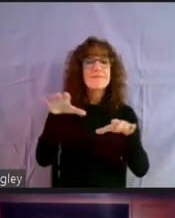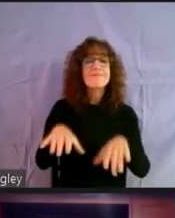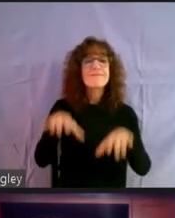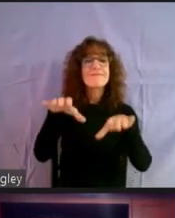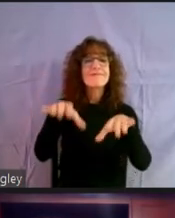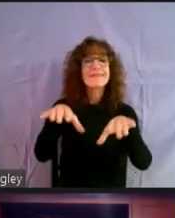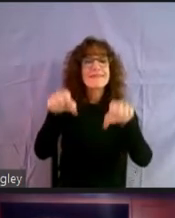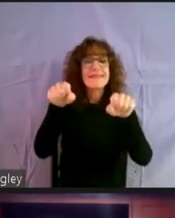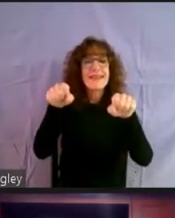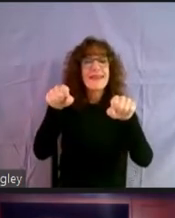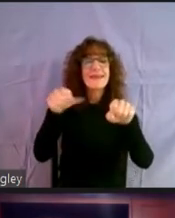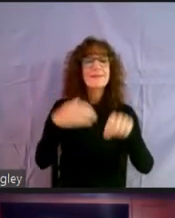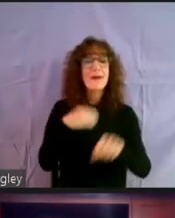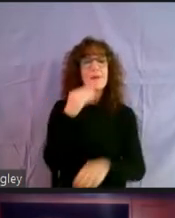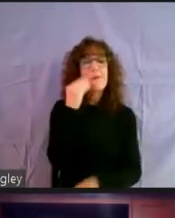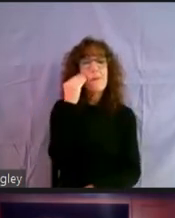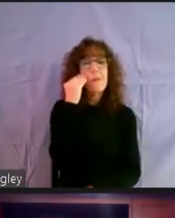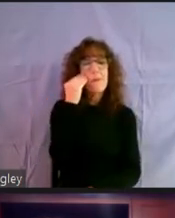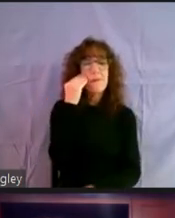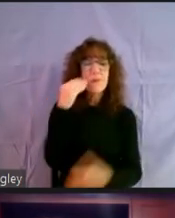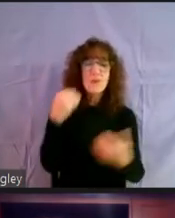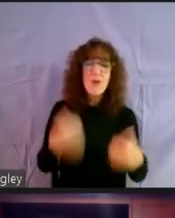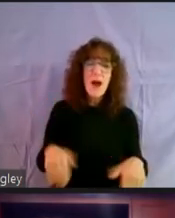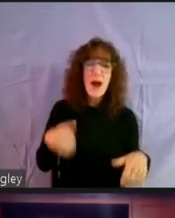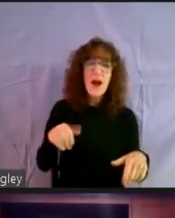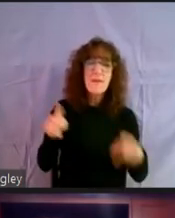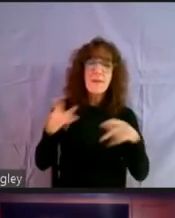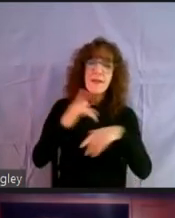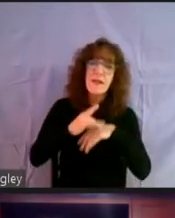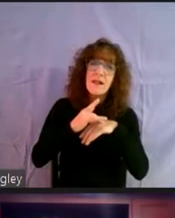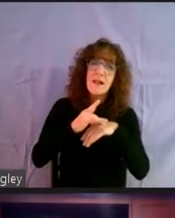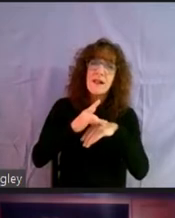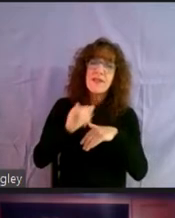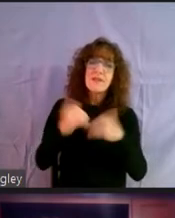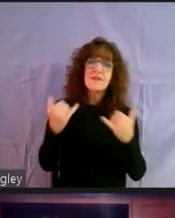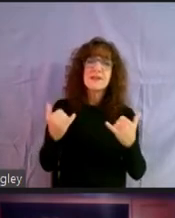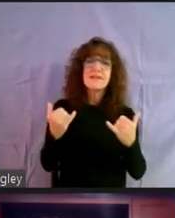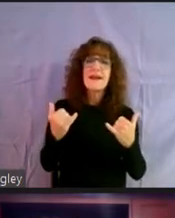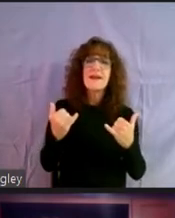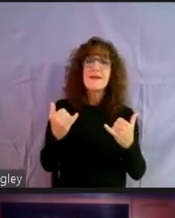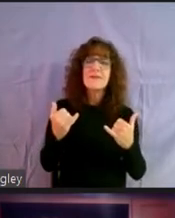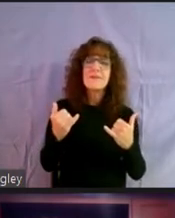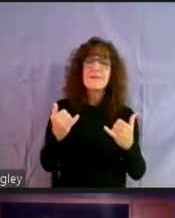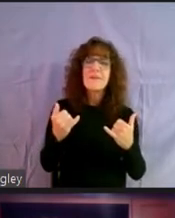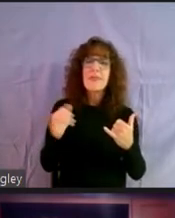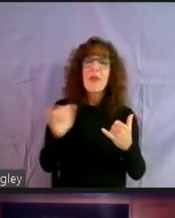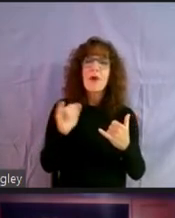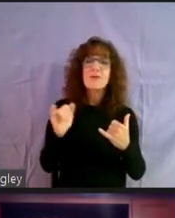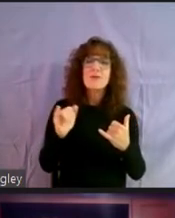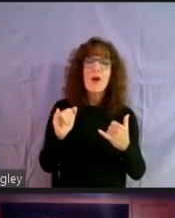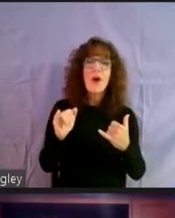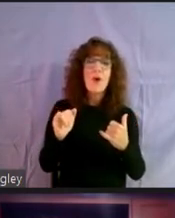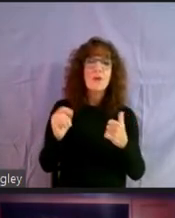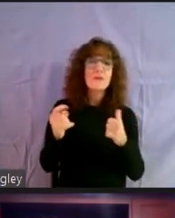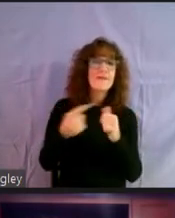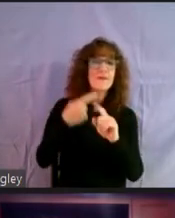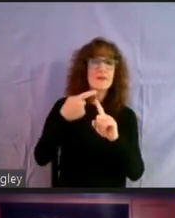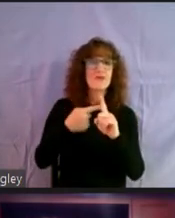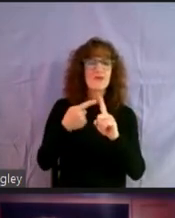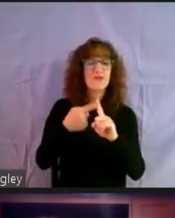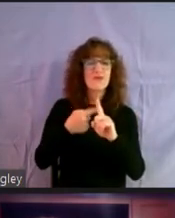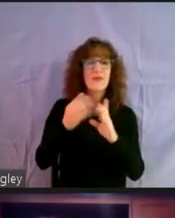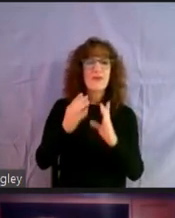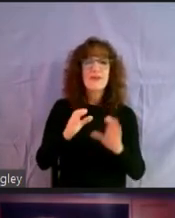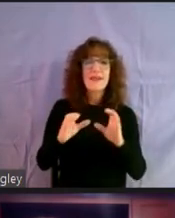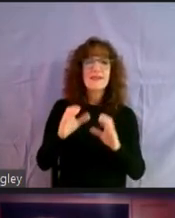property. That is huge in their minds right now. Also in when, when a original runner does that, it's called an